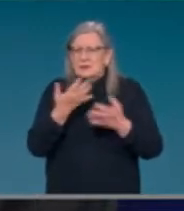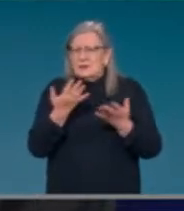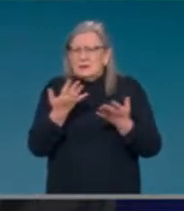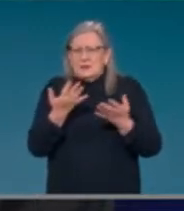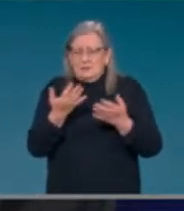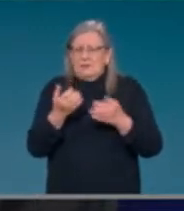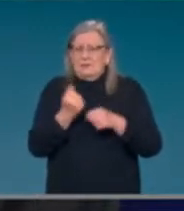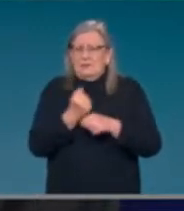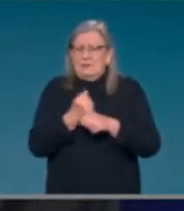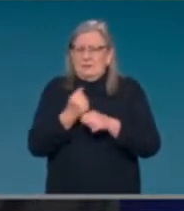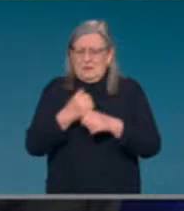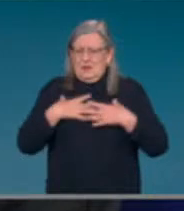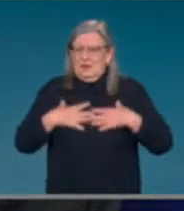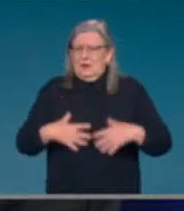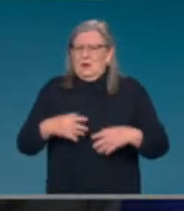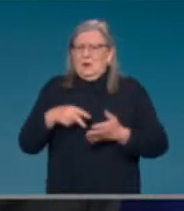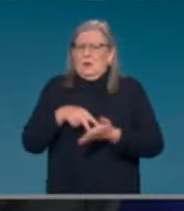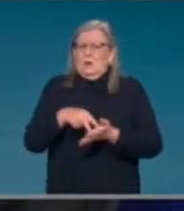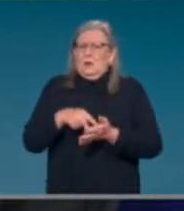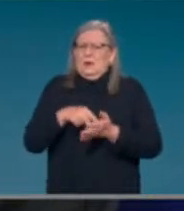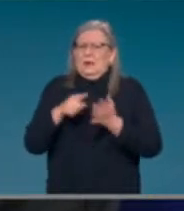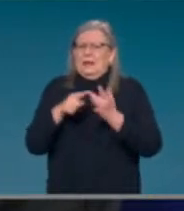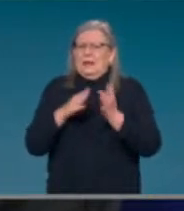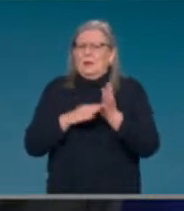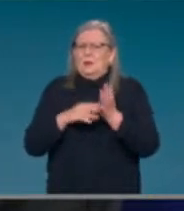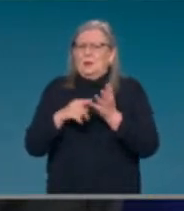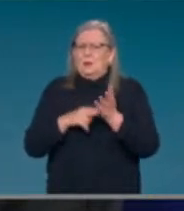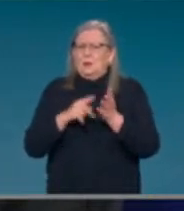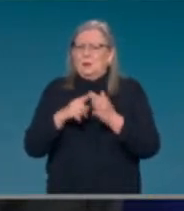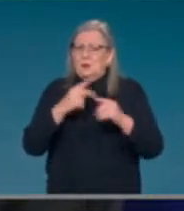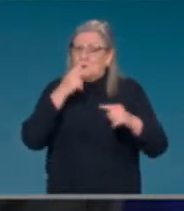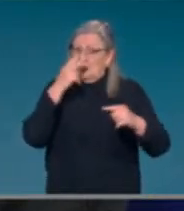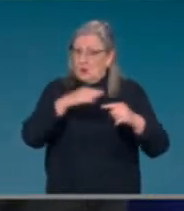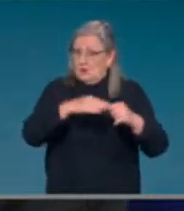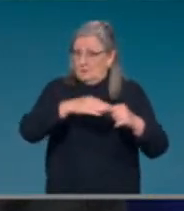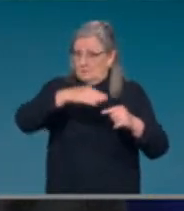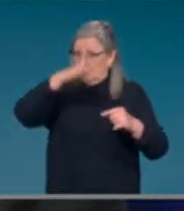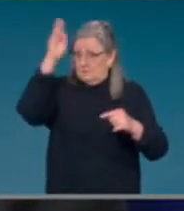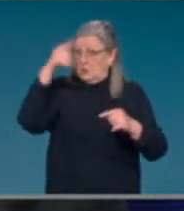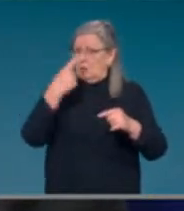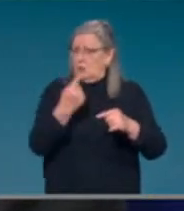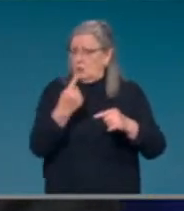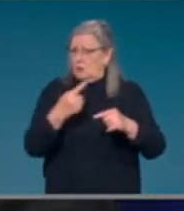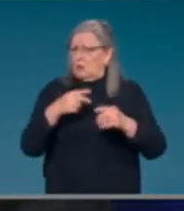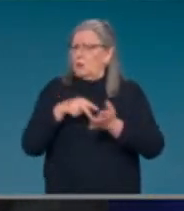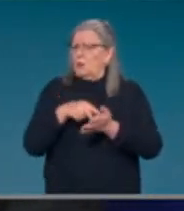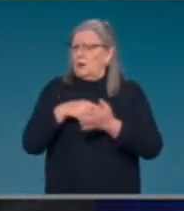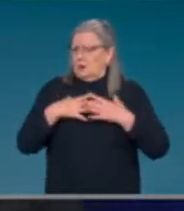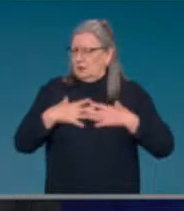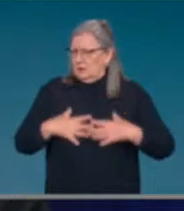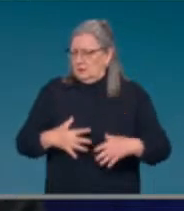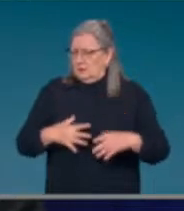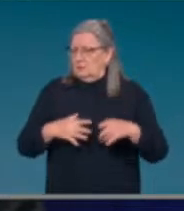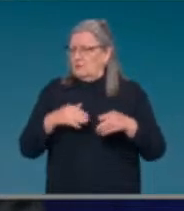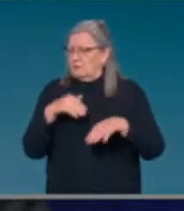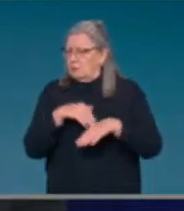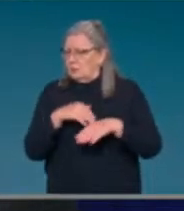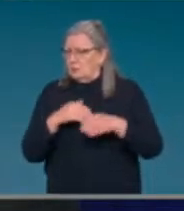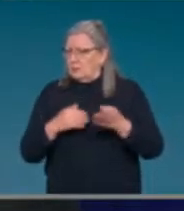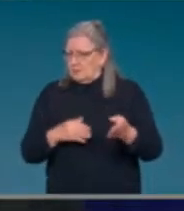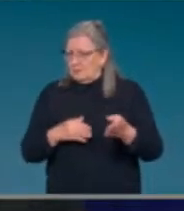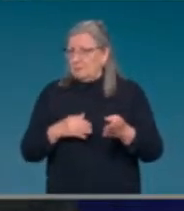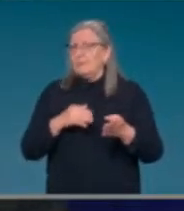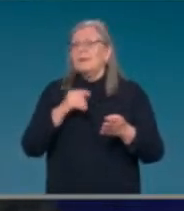department's website, so down to 12, that's for the severely immunocompromised kids and over 18 for